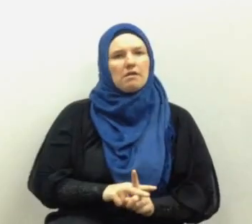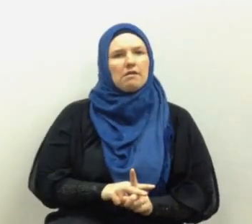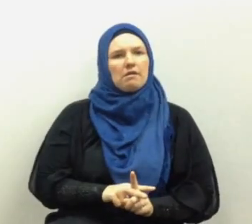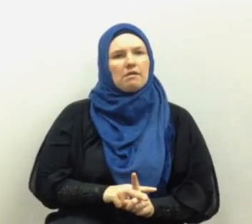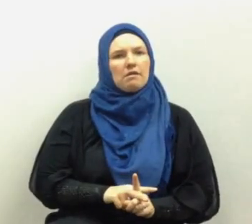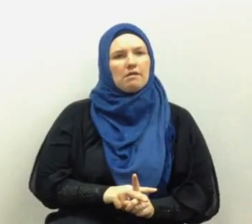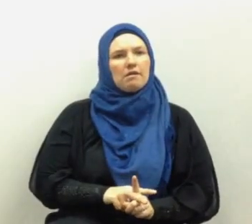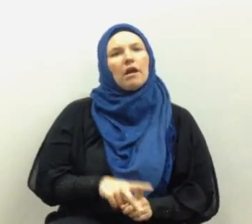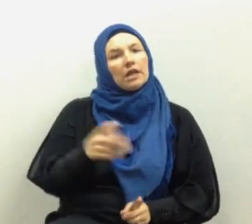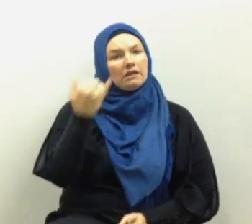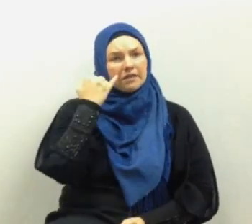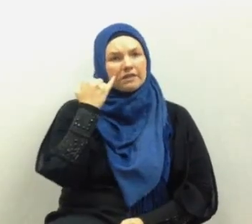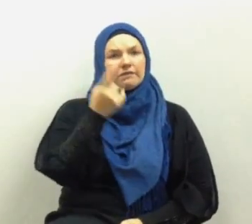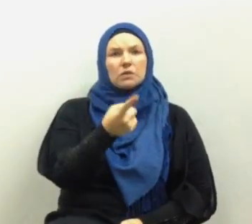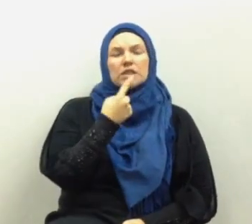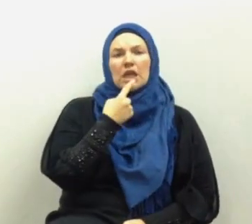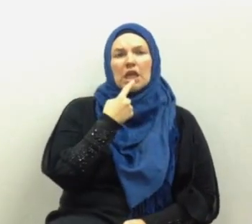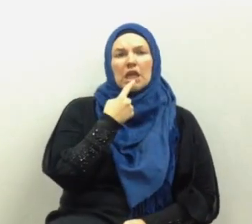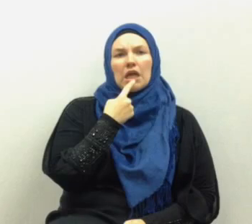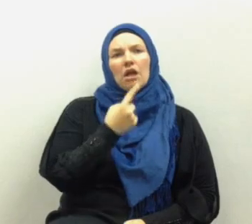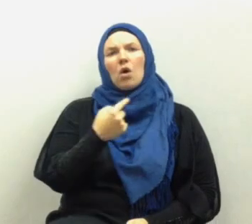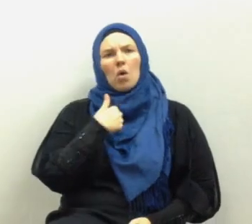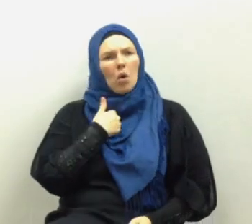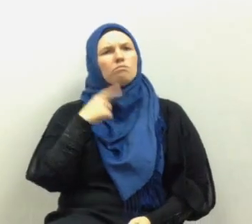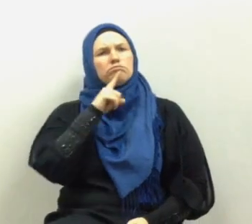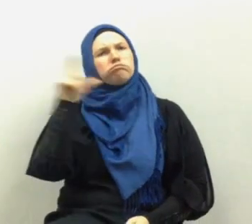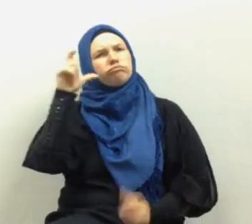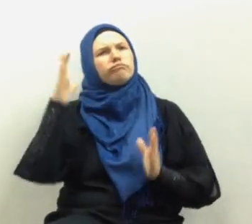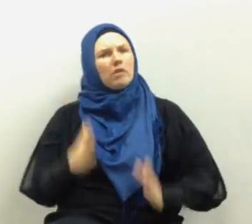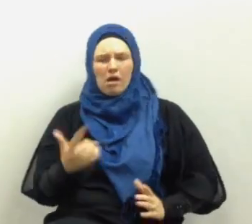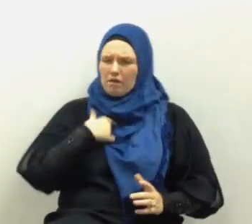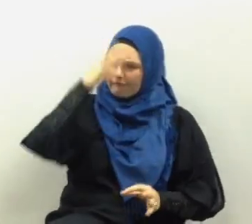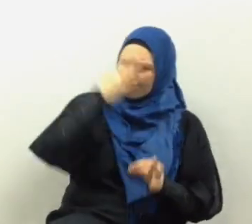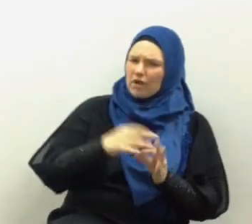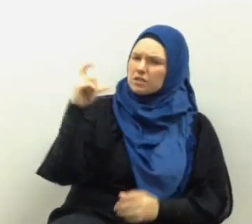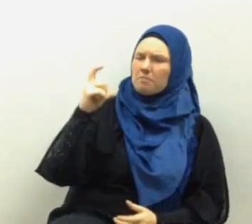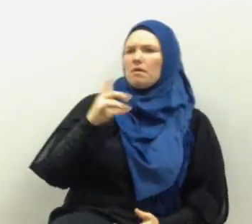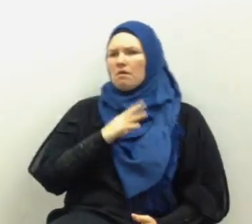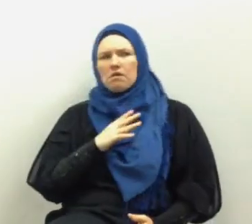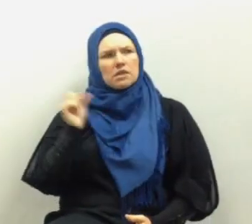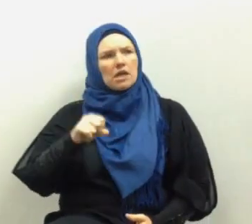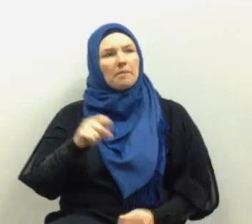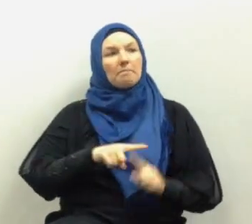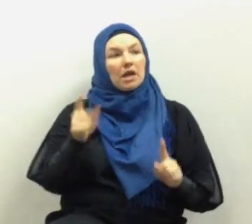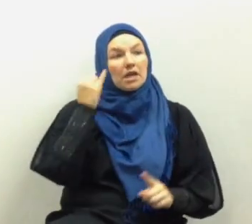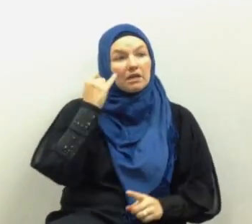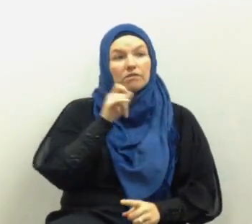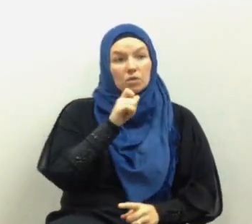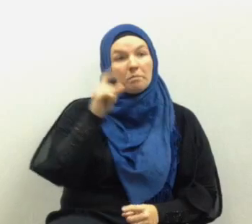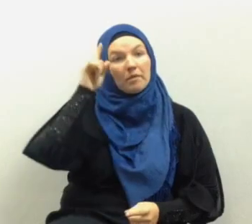it you better live your book and your guidance and your faith otherwise